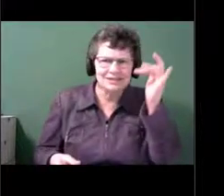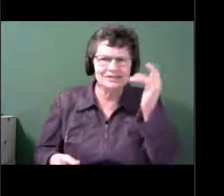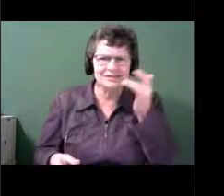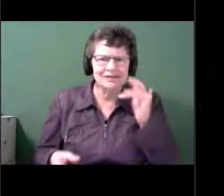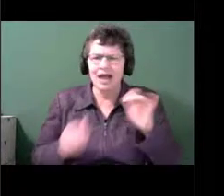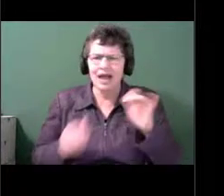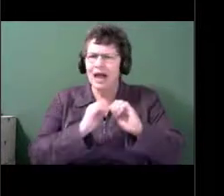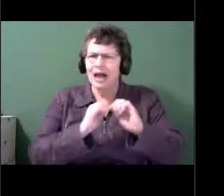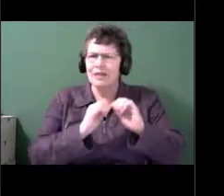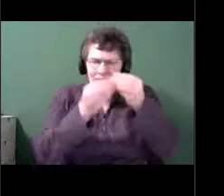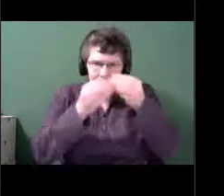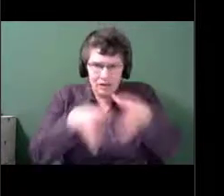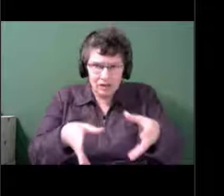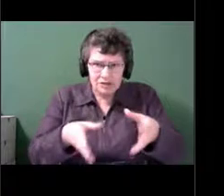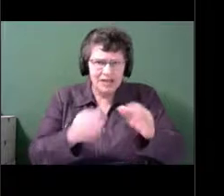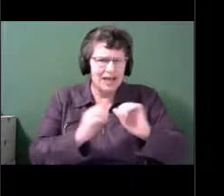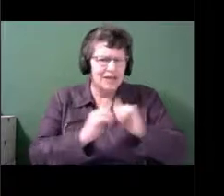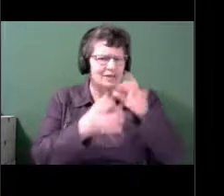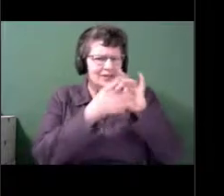matter? Next slide.